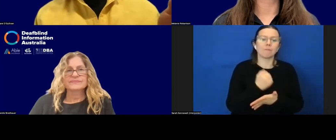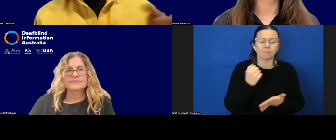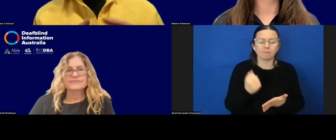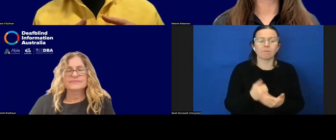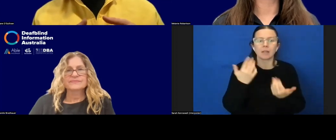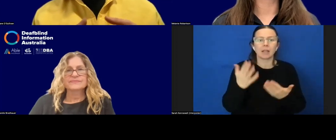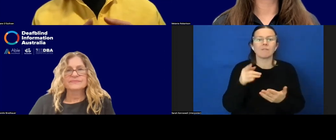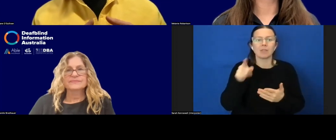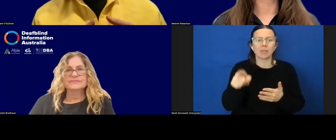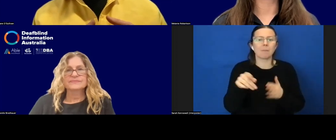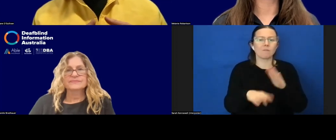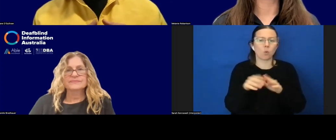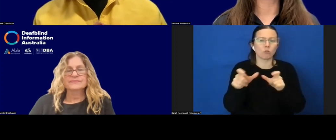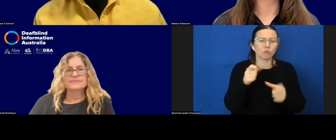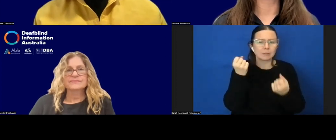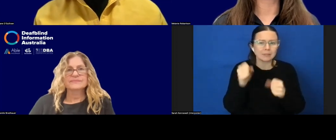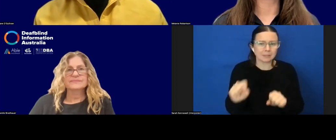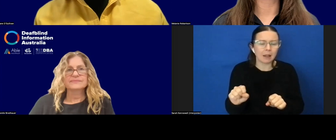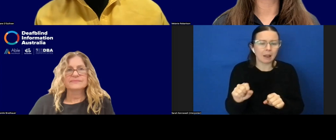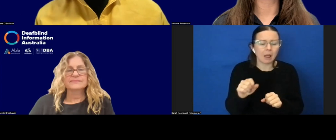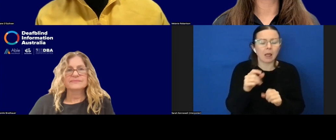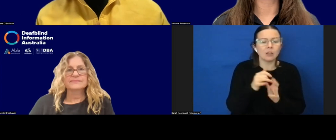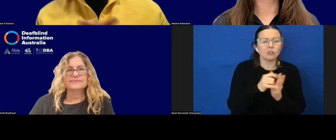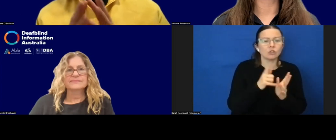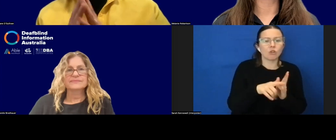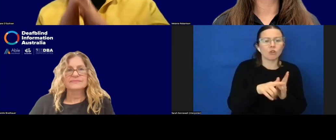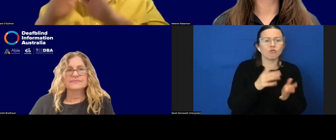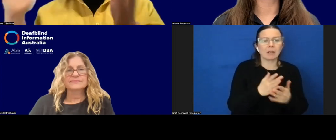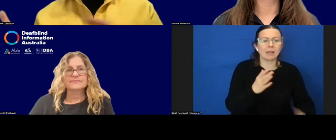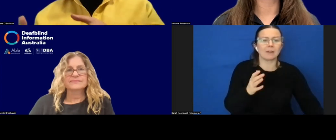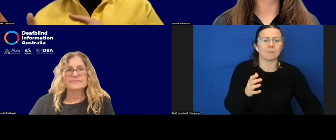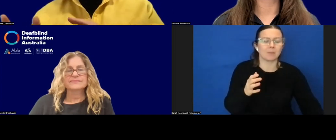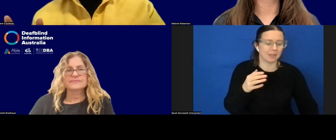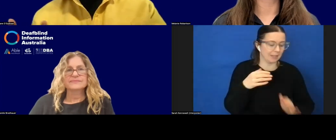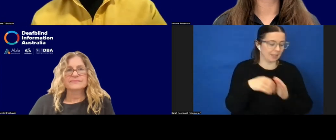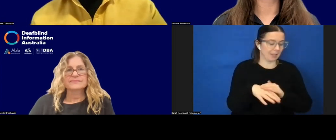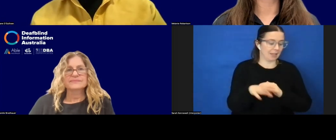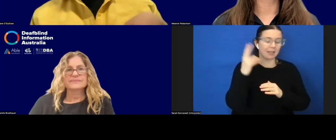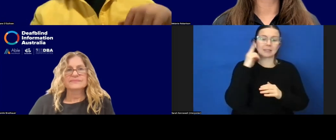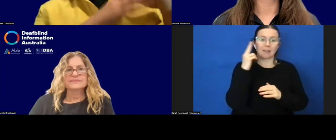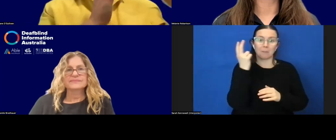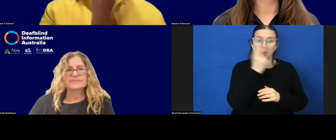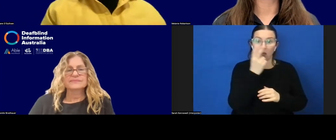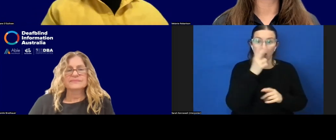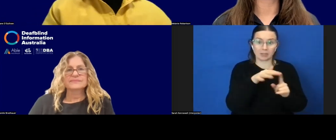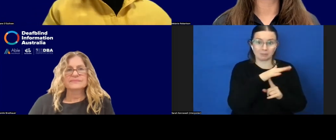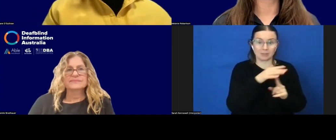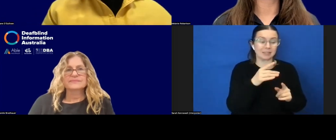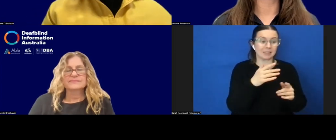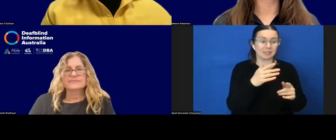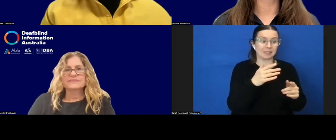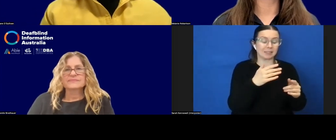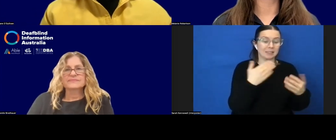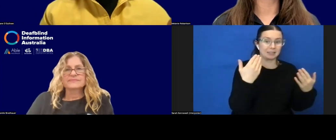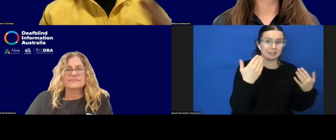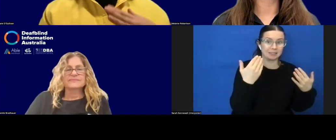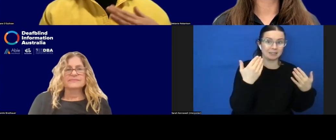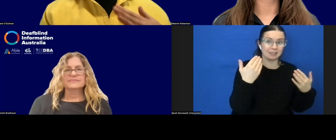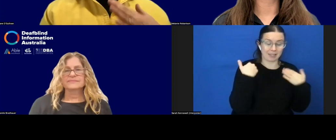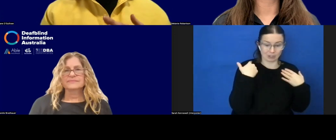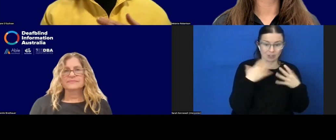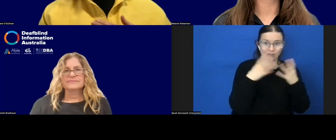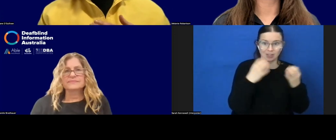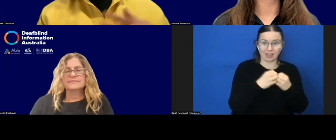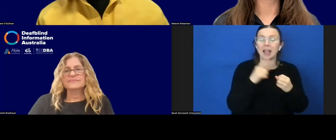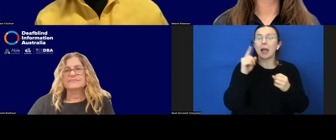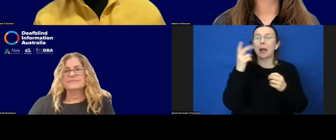person full control. So I think it's just, you know, in a deaf, blind space, touch is everything. And in a blind, low vision space, it seems like